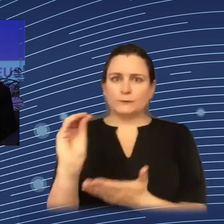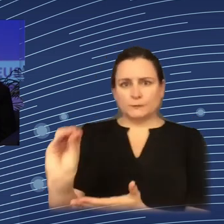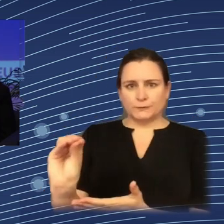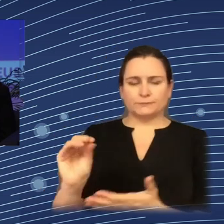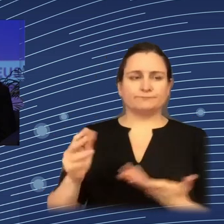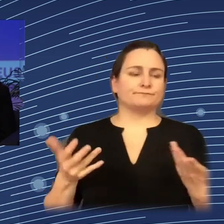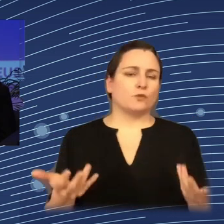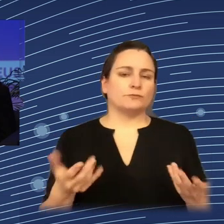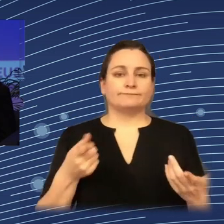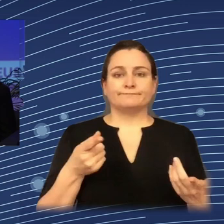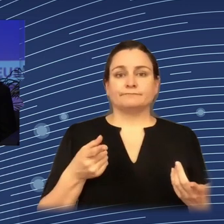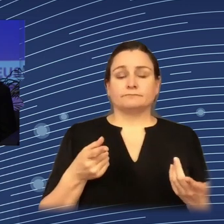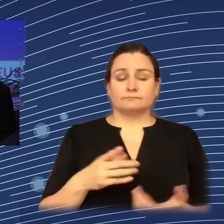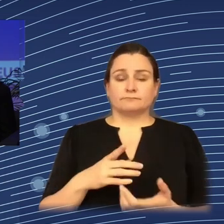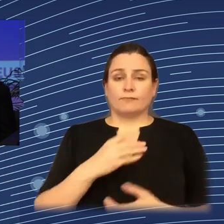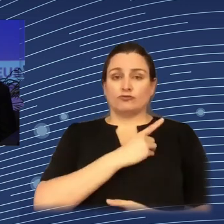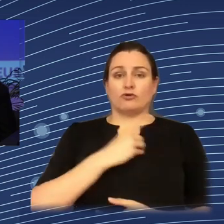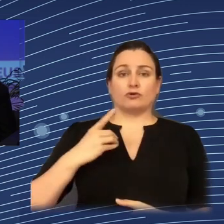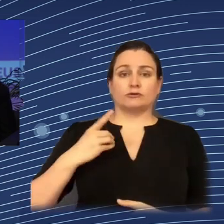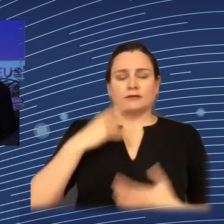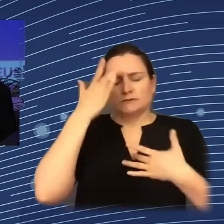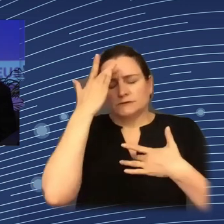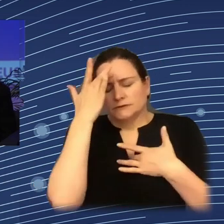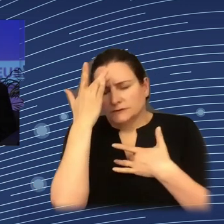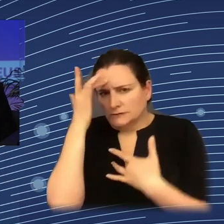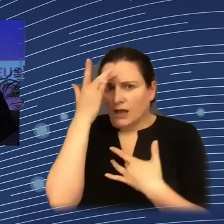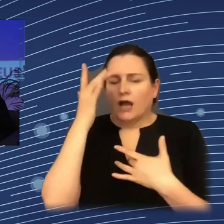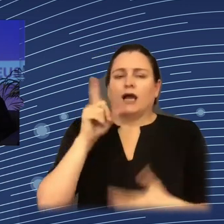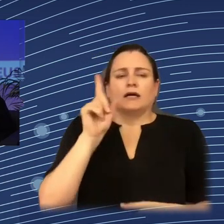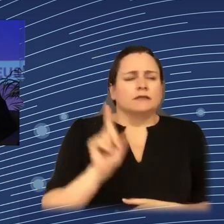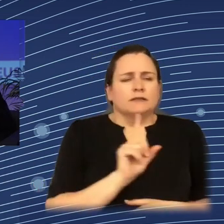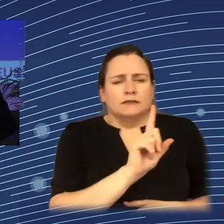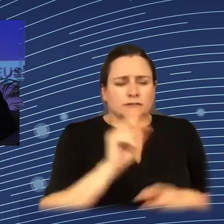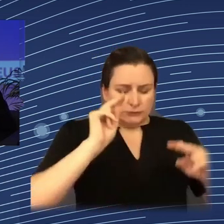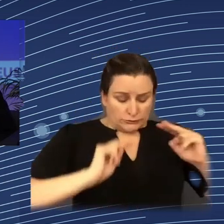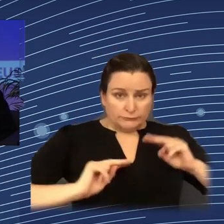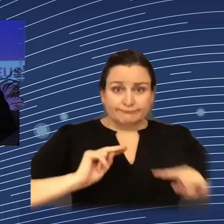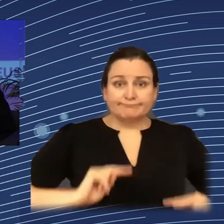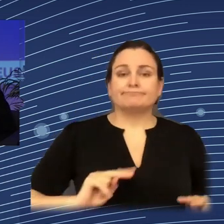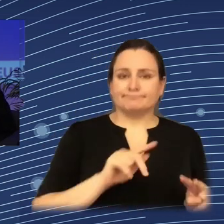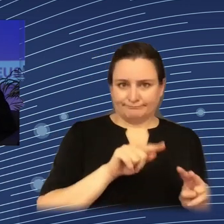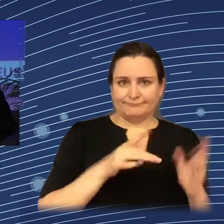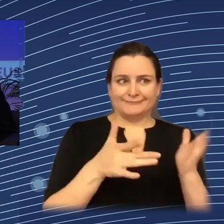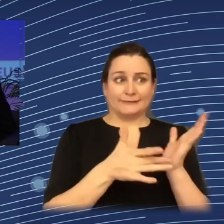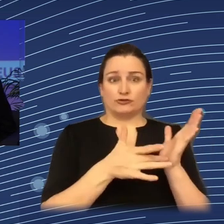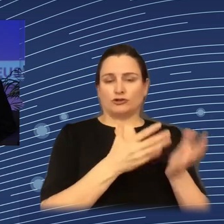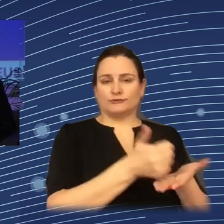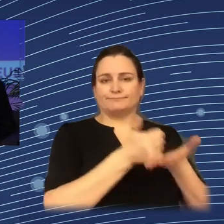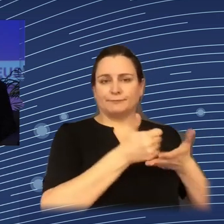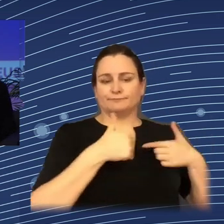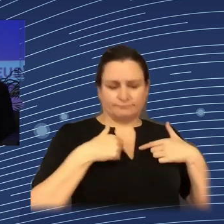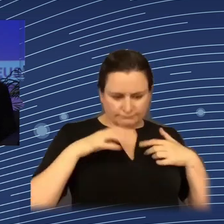help humans to make supposedly better decisions on who is going to get the job and who is not.